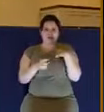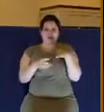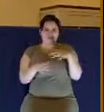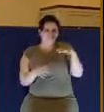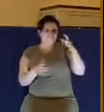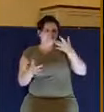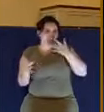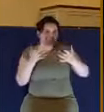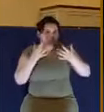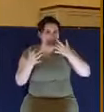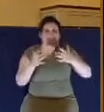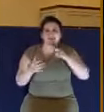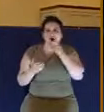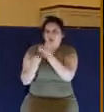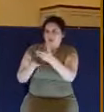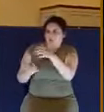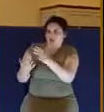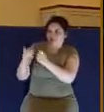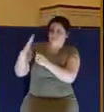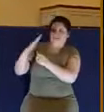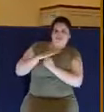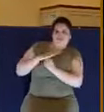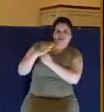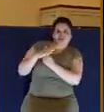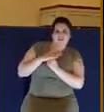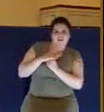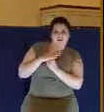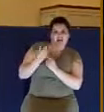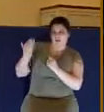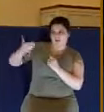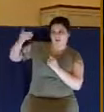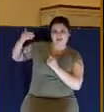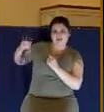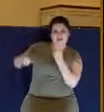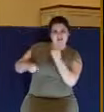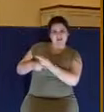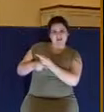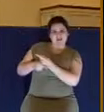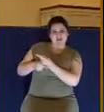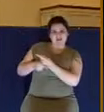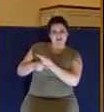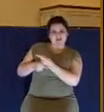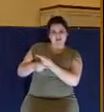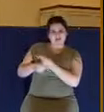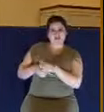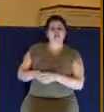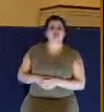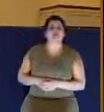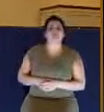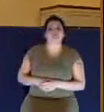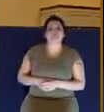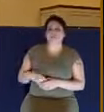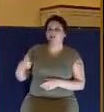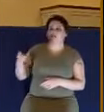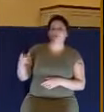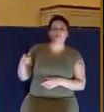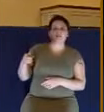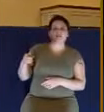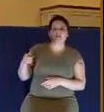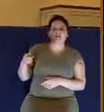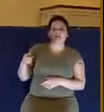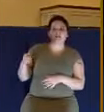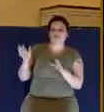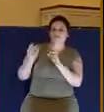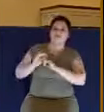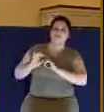Do not rich men oppress you and draw you before the judgment seats? Do not they blaspheme that worthy